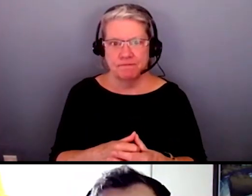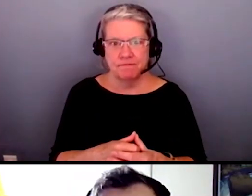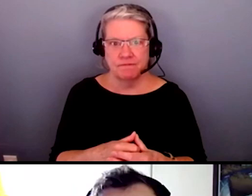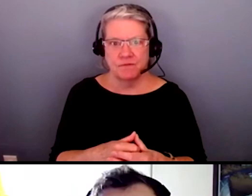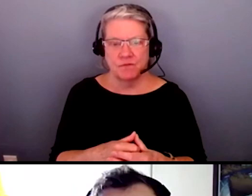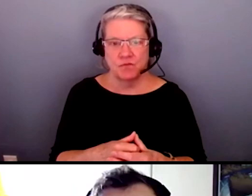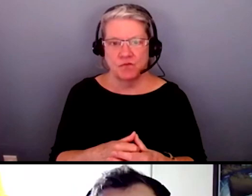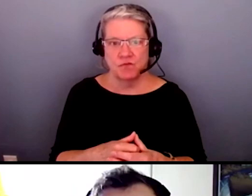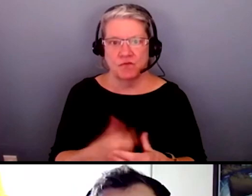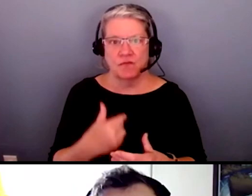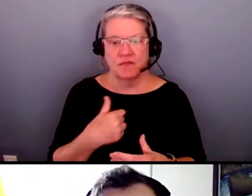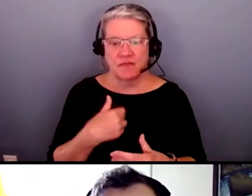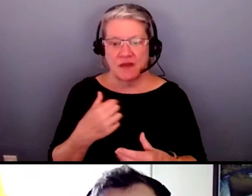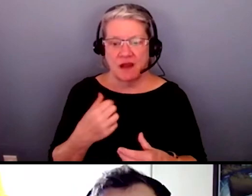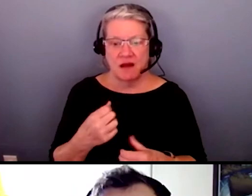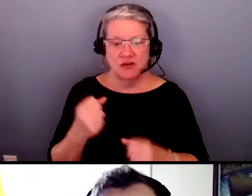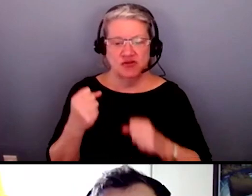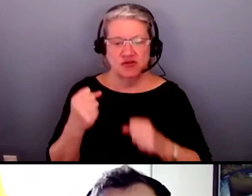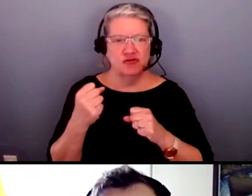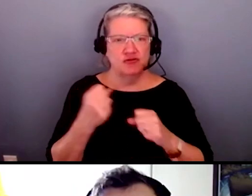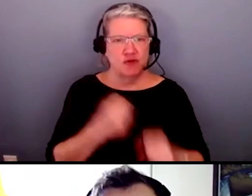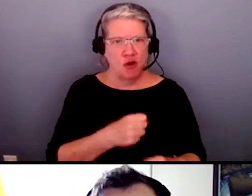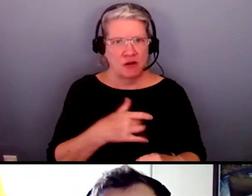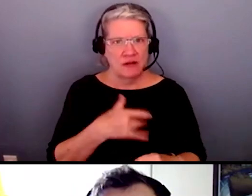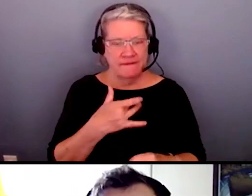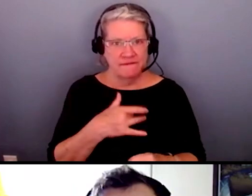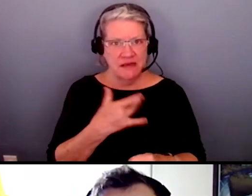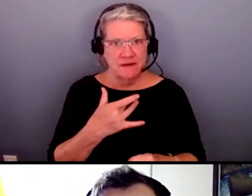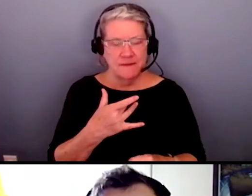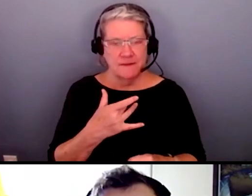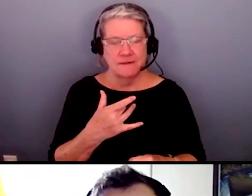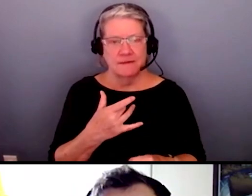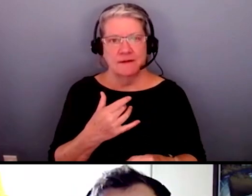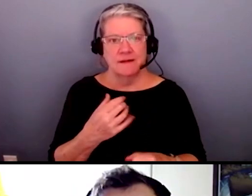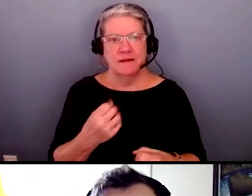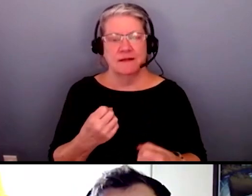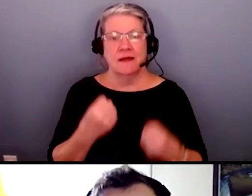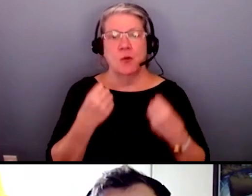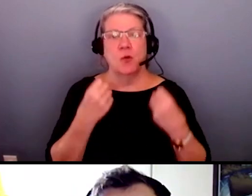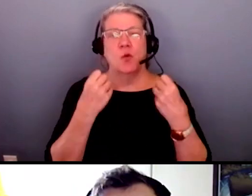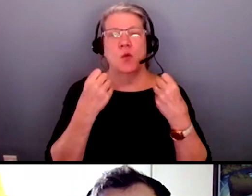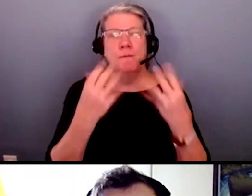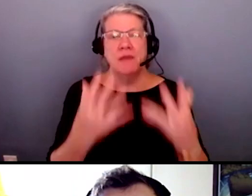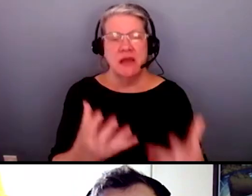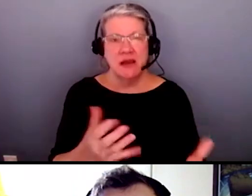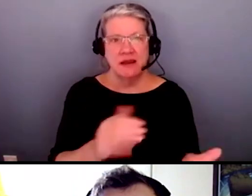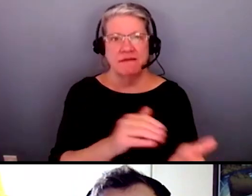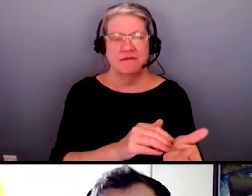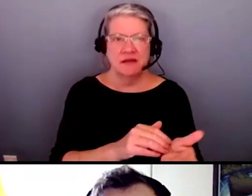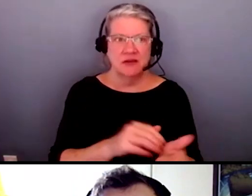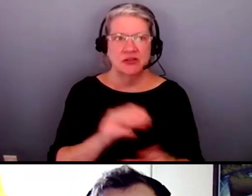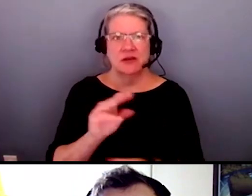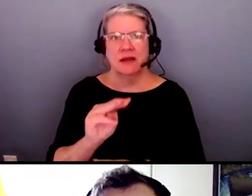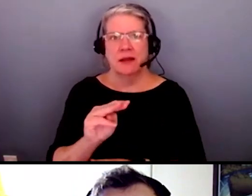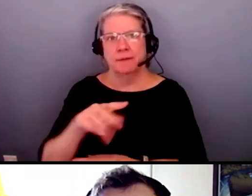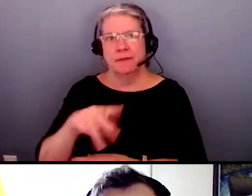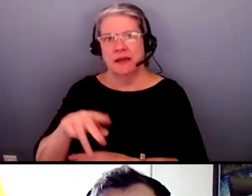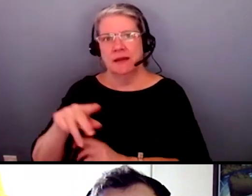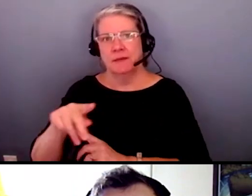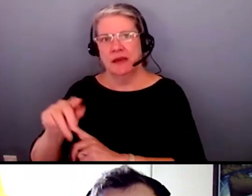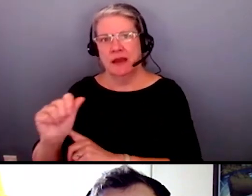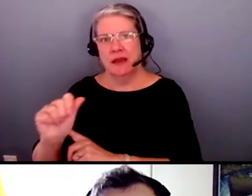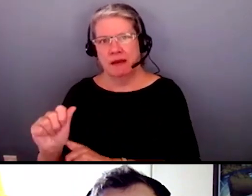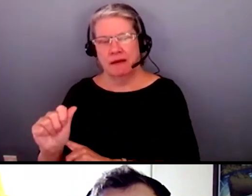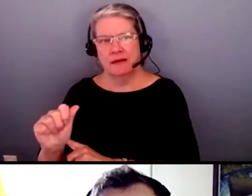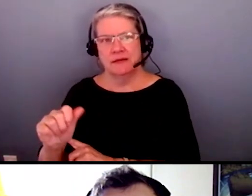i strongly feel that way too many positions mps mpas hand them out